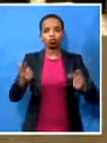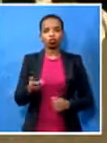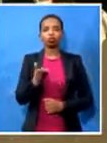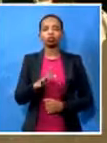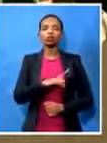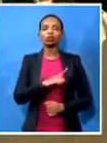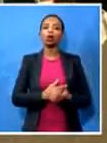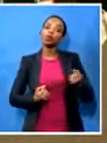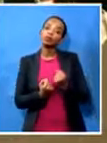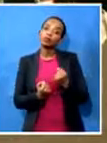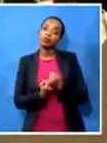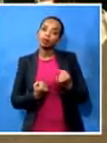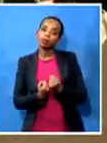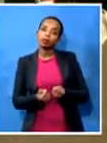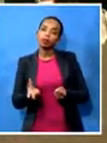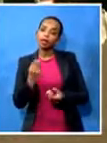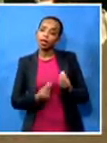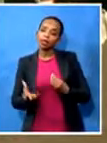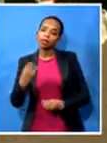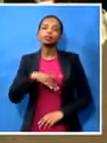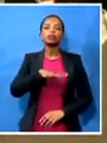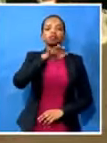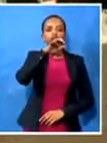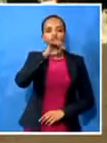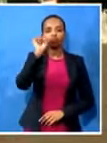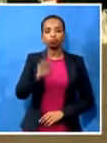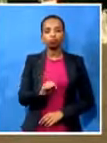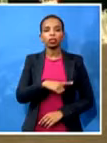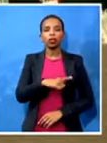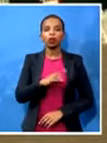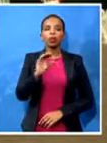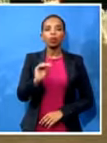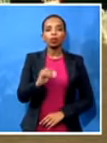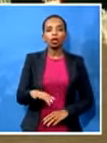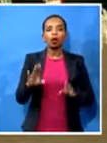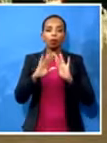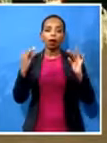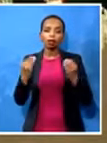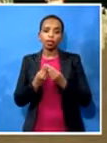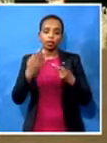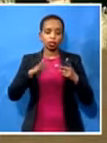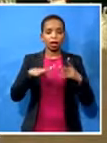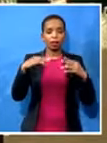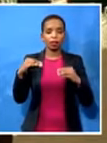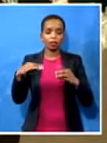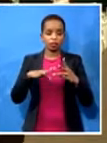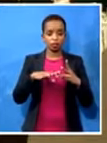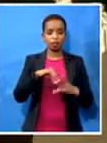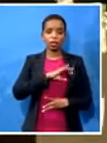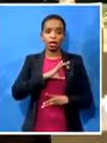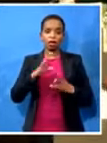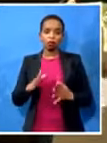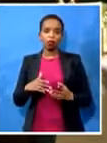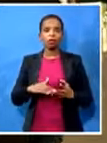had organizations, businesses, customers and our own staff joining hands to